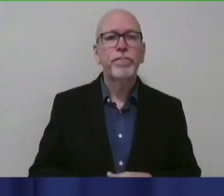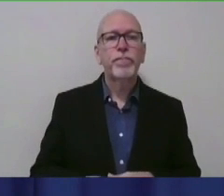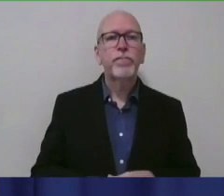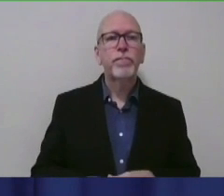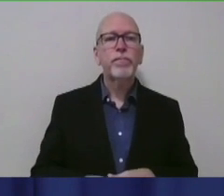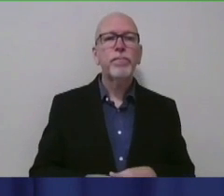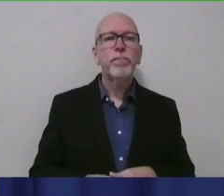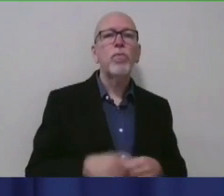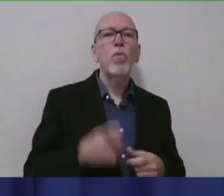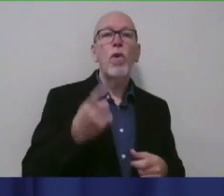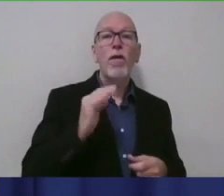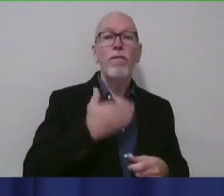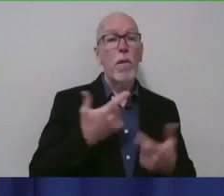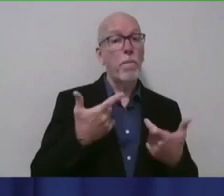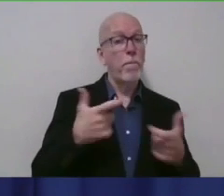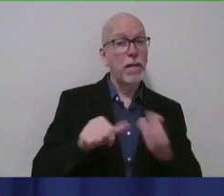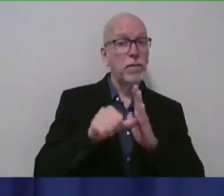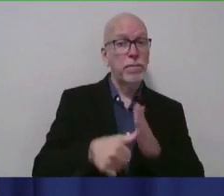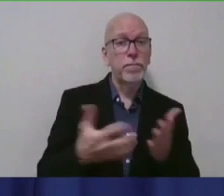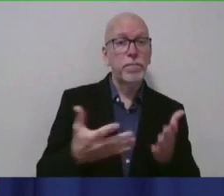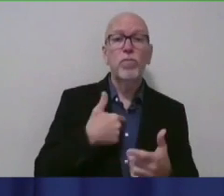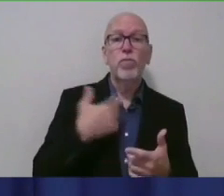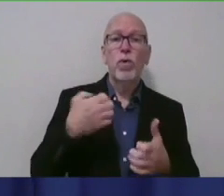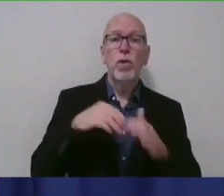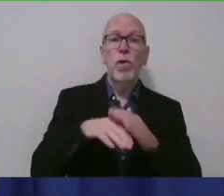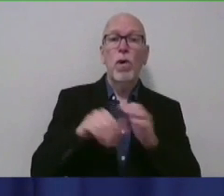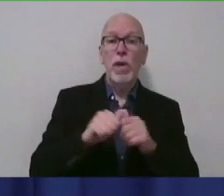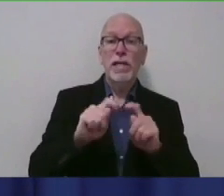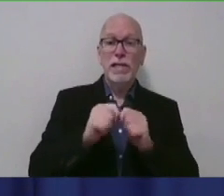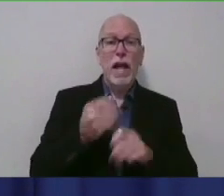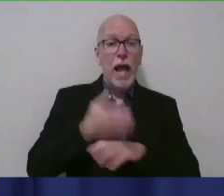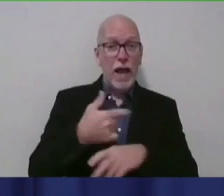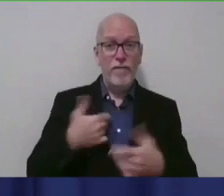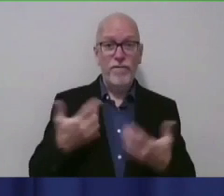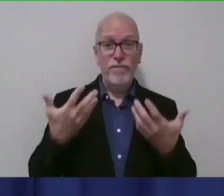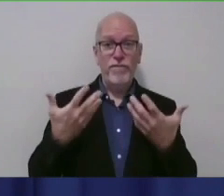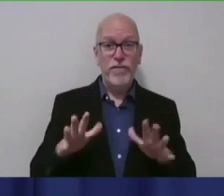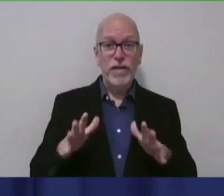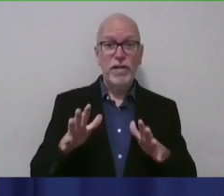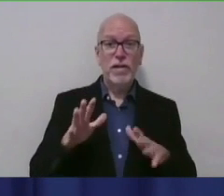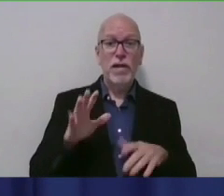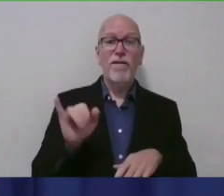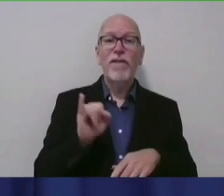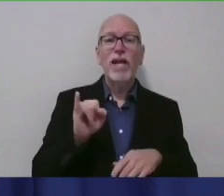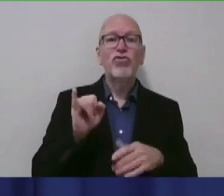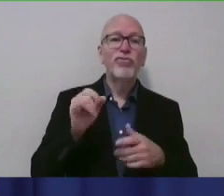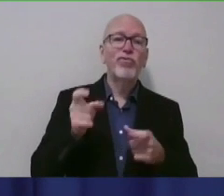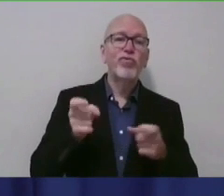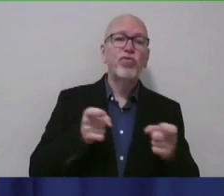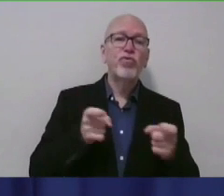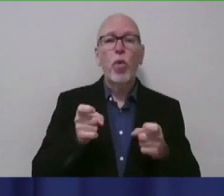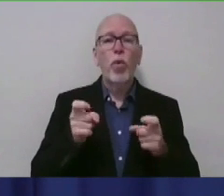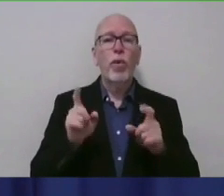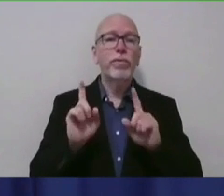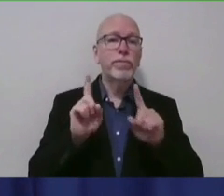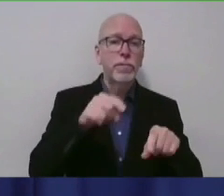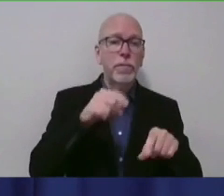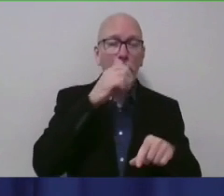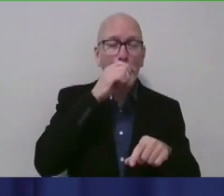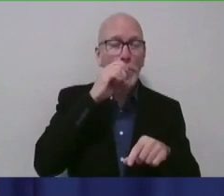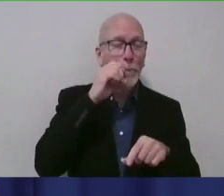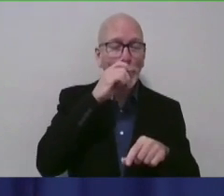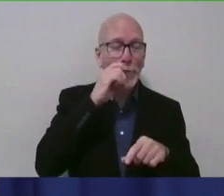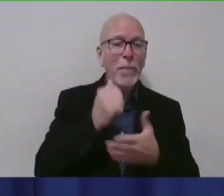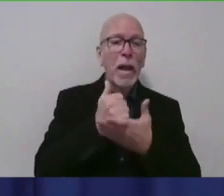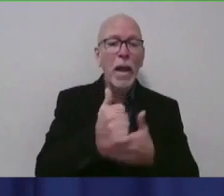emphasis right now is to go in with the team after we've had our infection control people in there, our people helping them cohort, our people to do